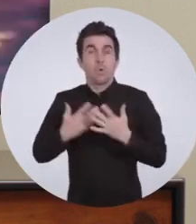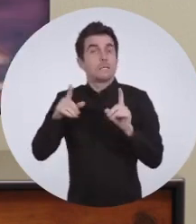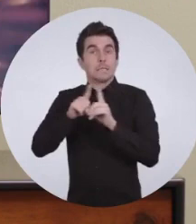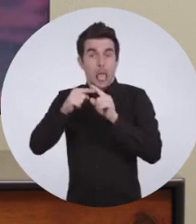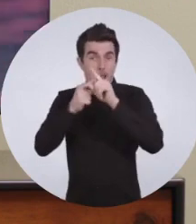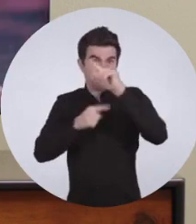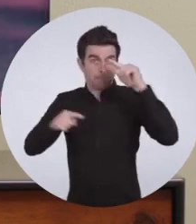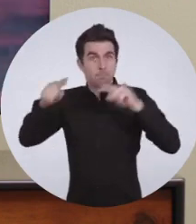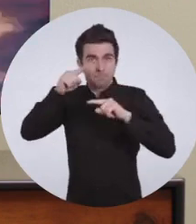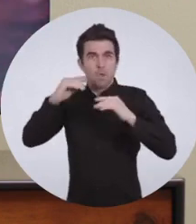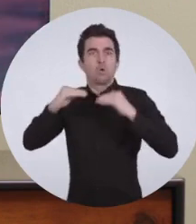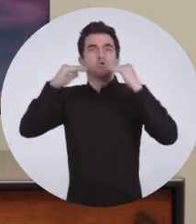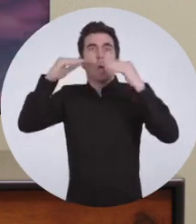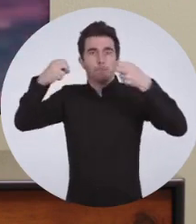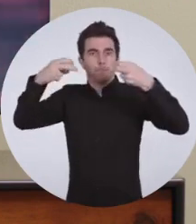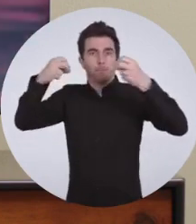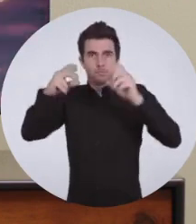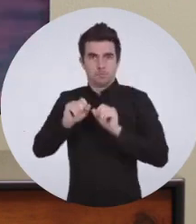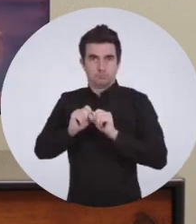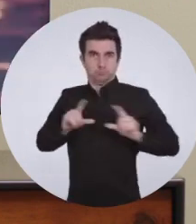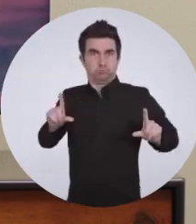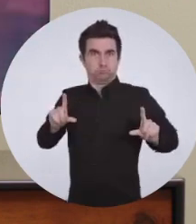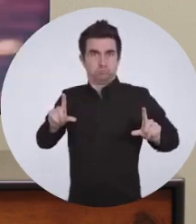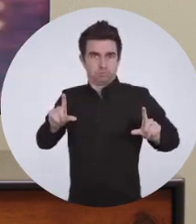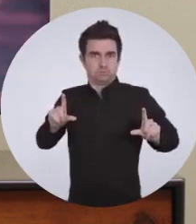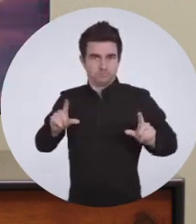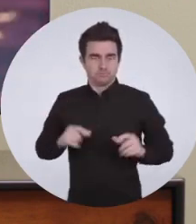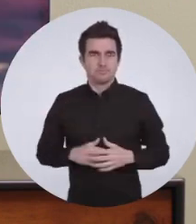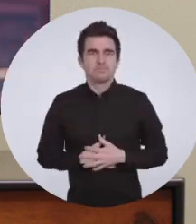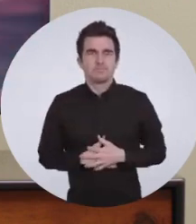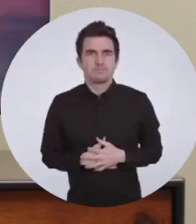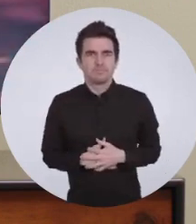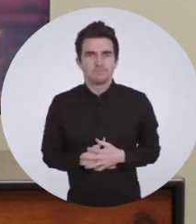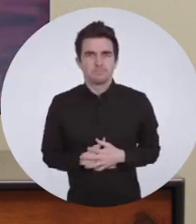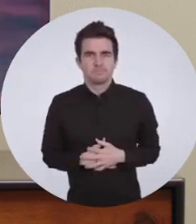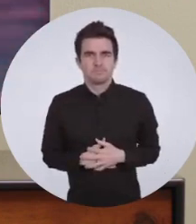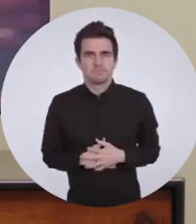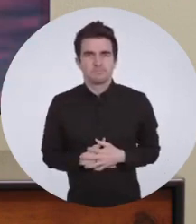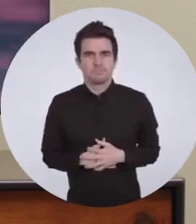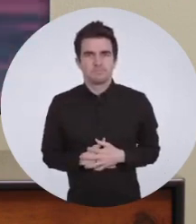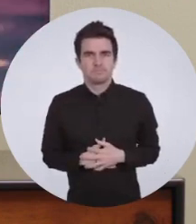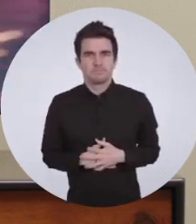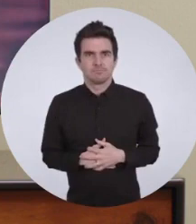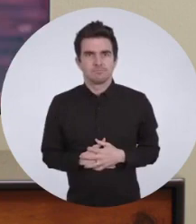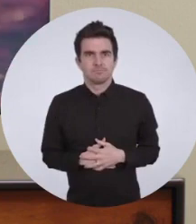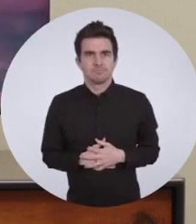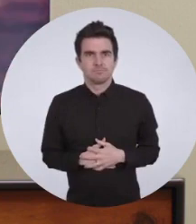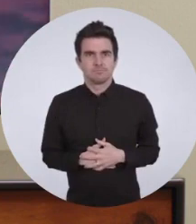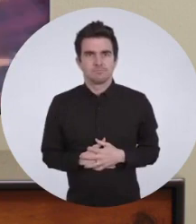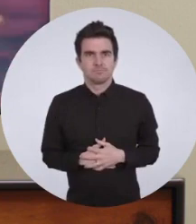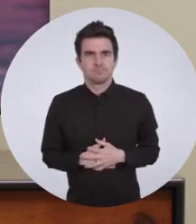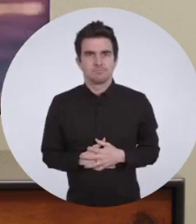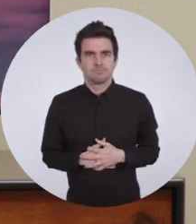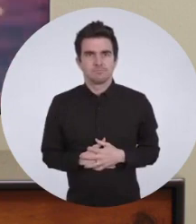Top Fit to Screen, as you may have guessed, means the exact opposite. Captions are now at the top of the screen.